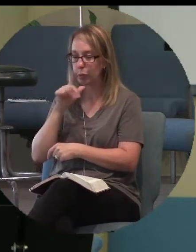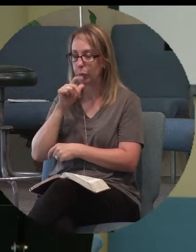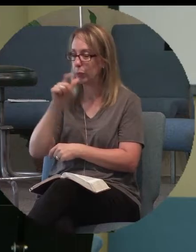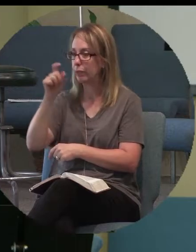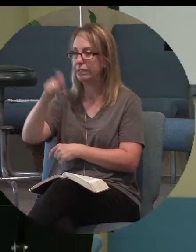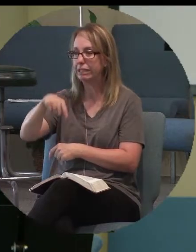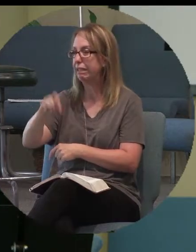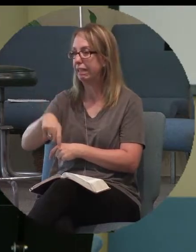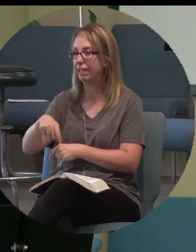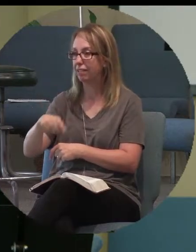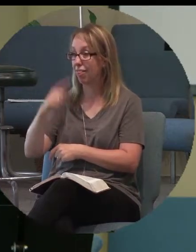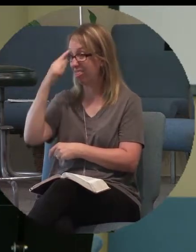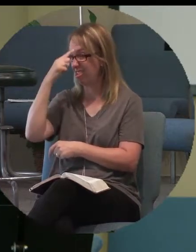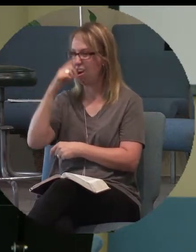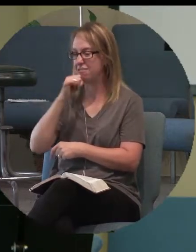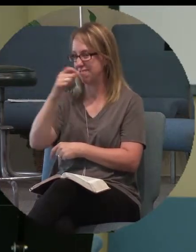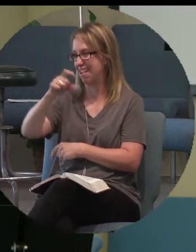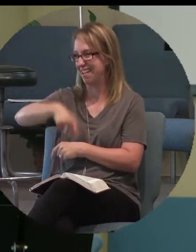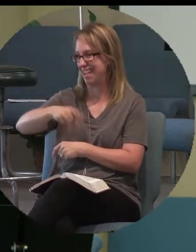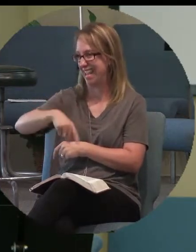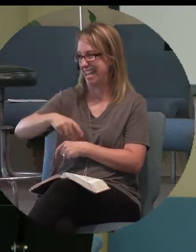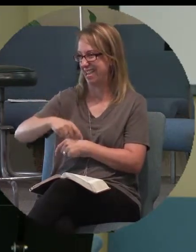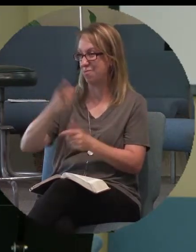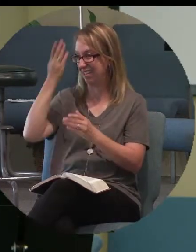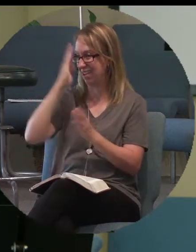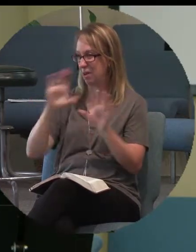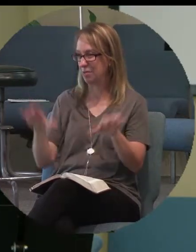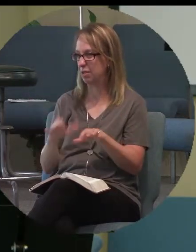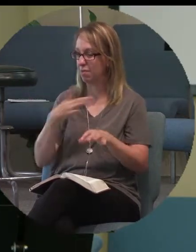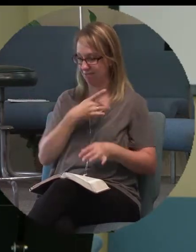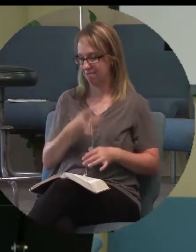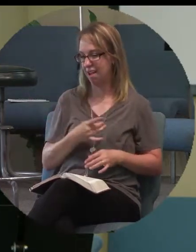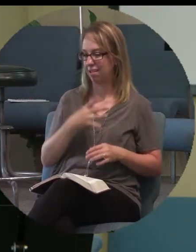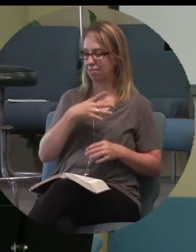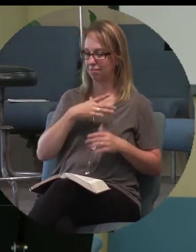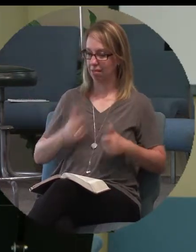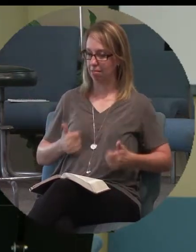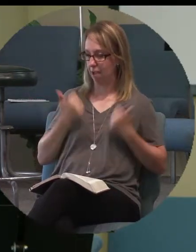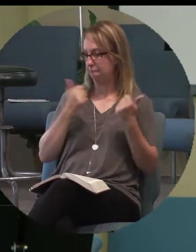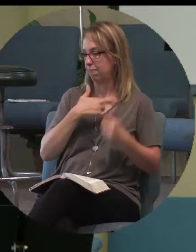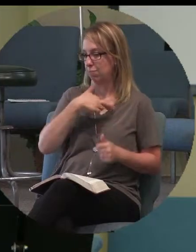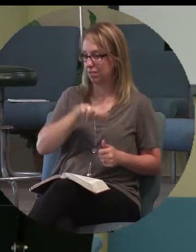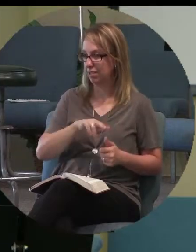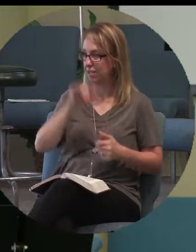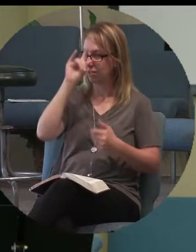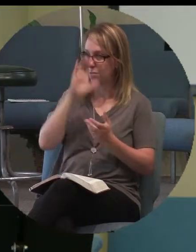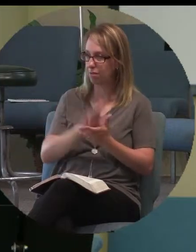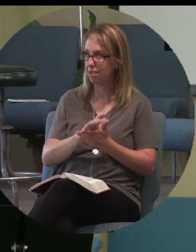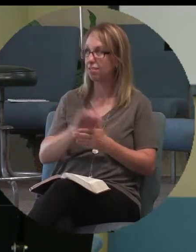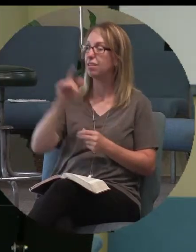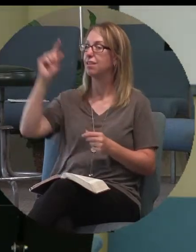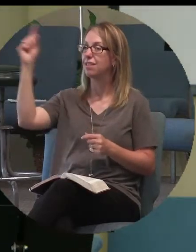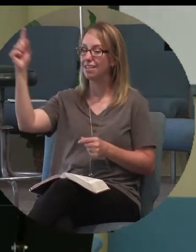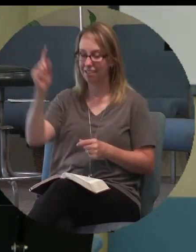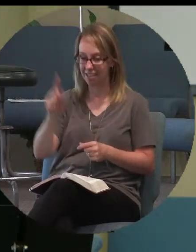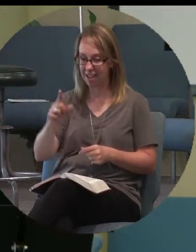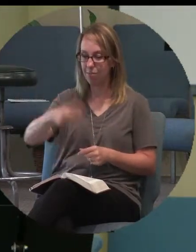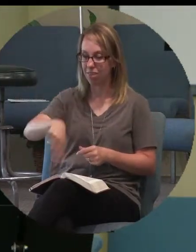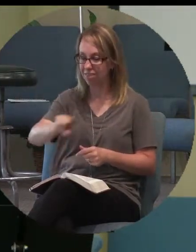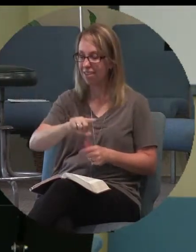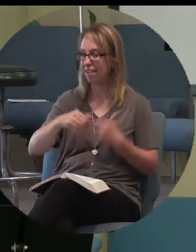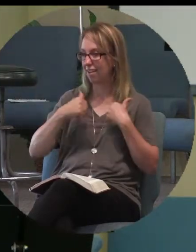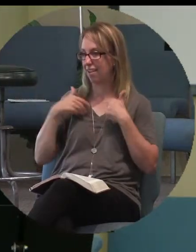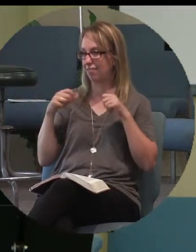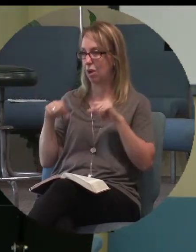God was doing because they liked their life, they liked their religion, they liked their beliefs, he came so that they could have an opportunity,